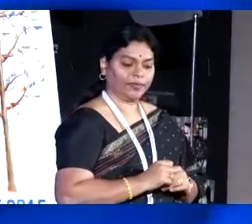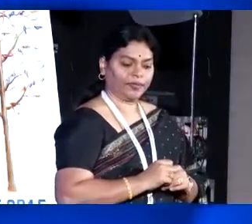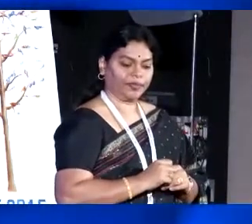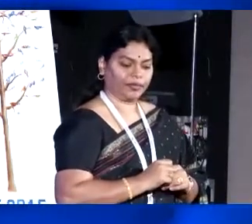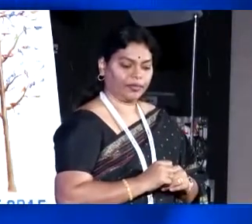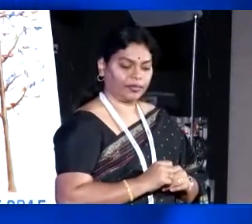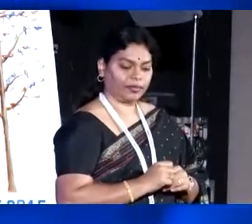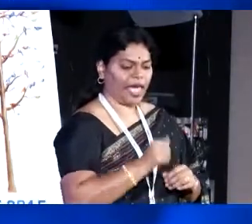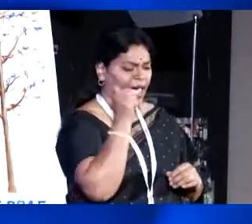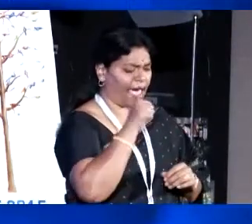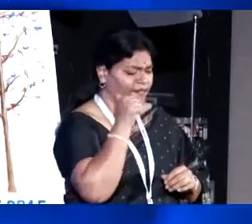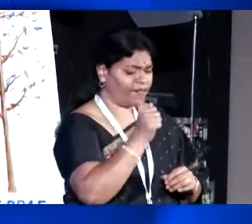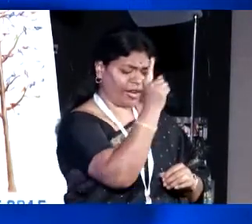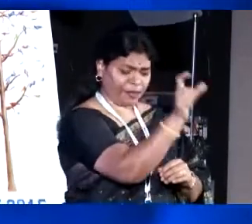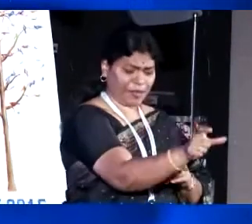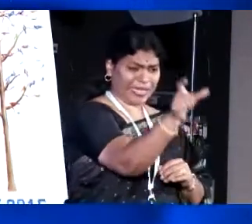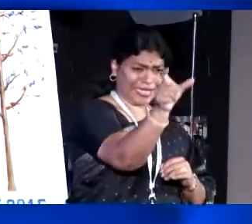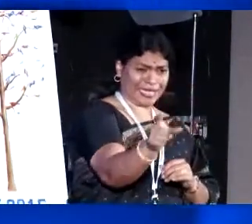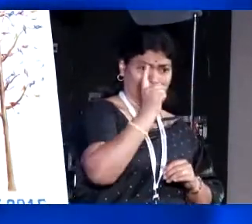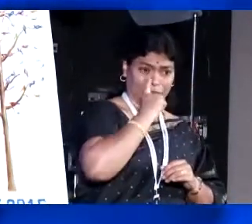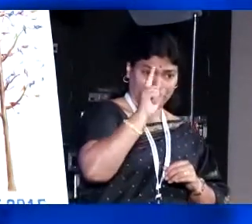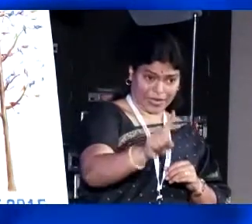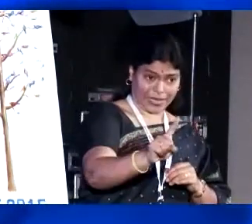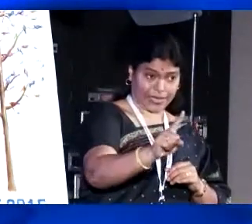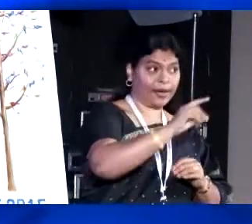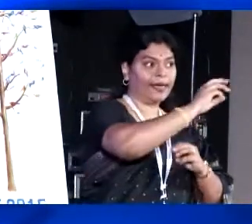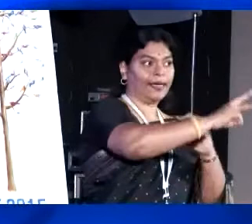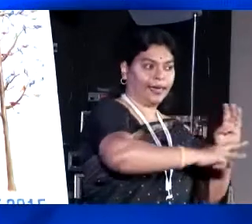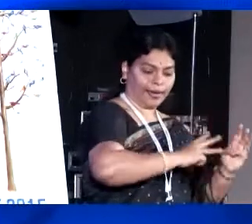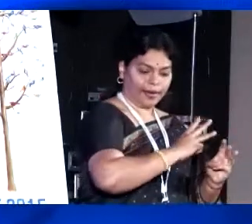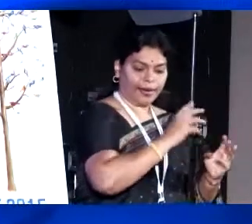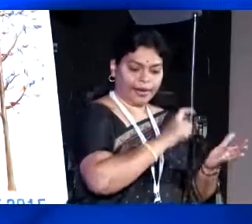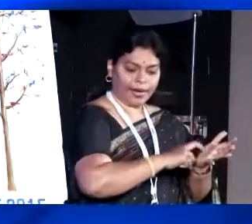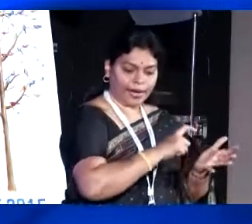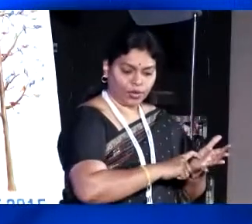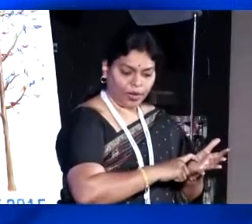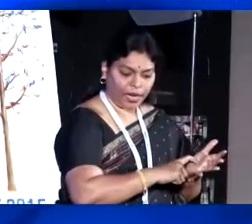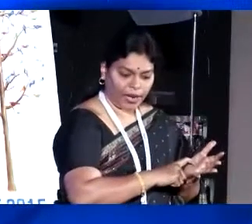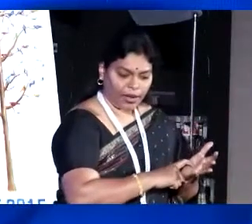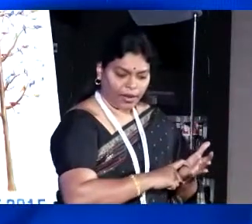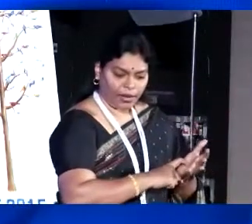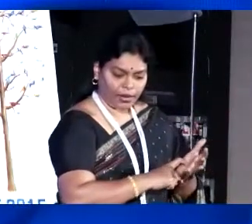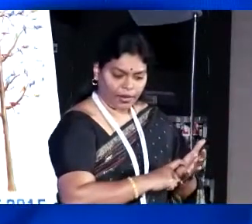We said that every single woman across the globe needs a piece of cloth. Very taboo issue.